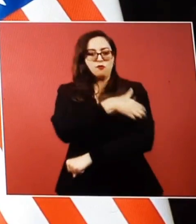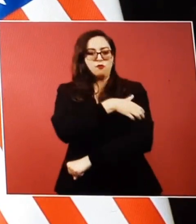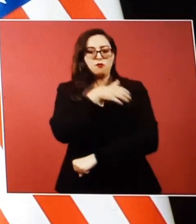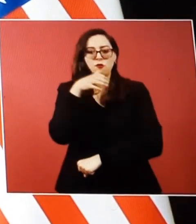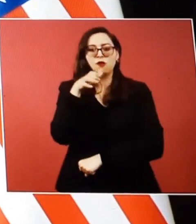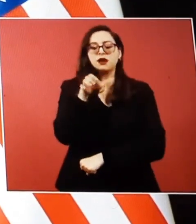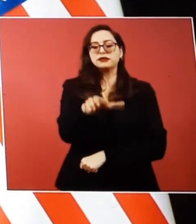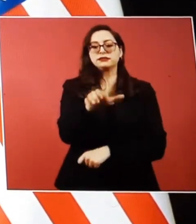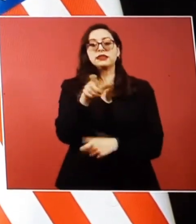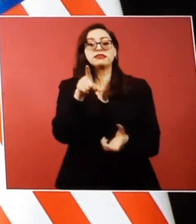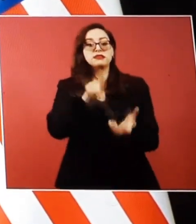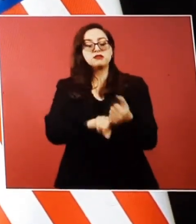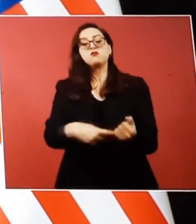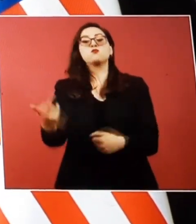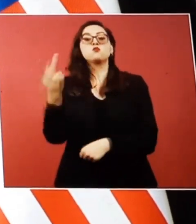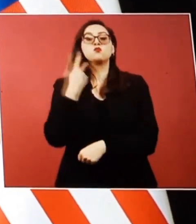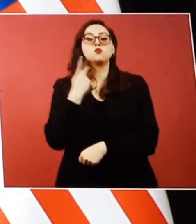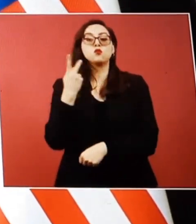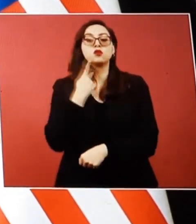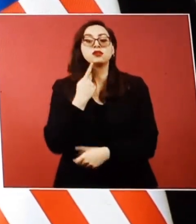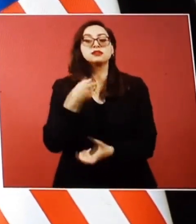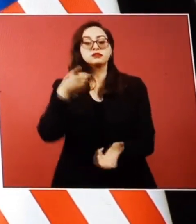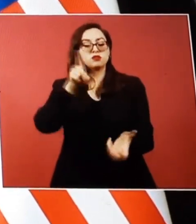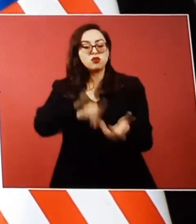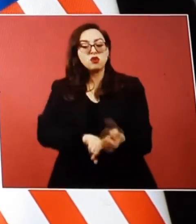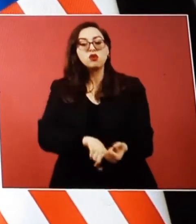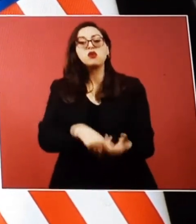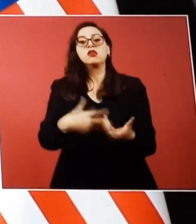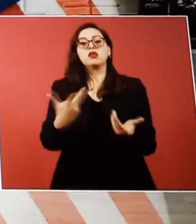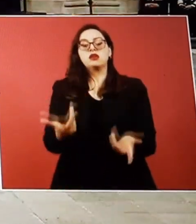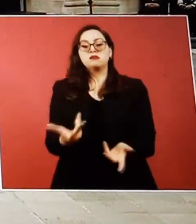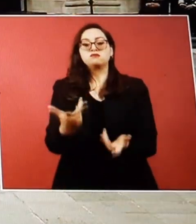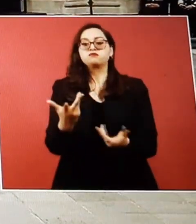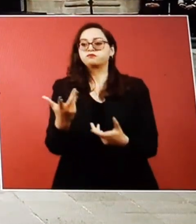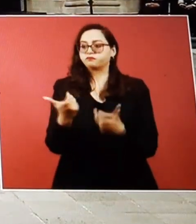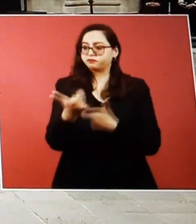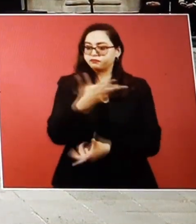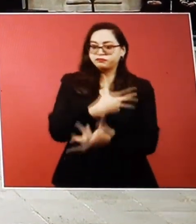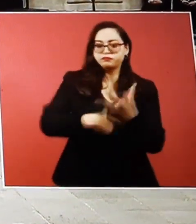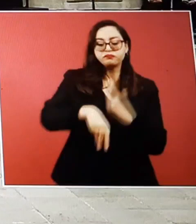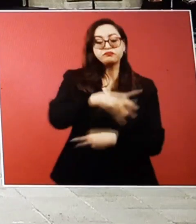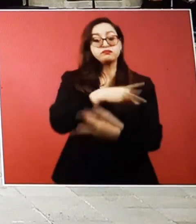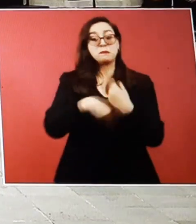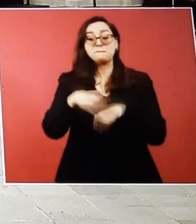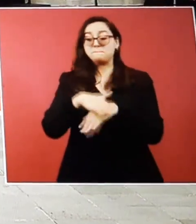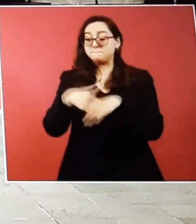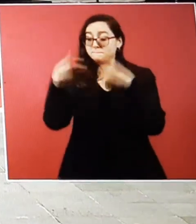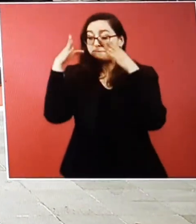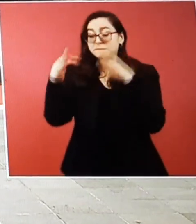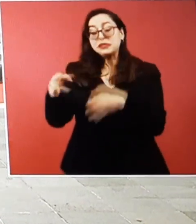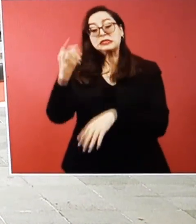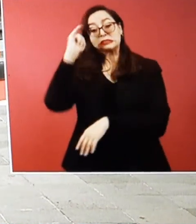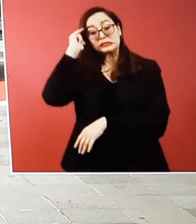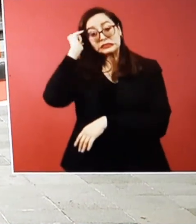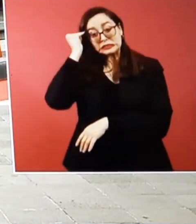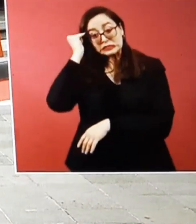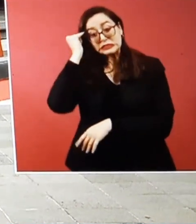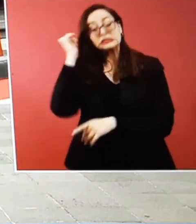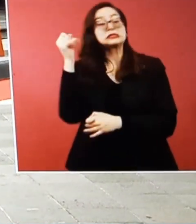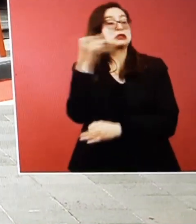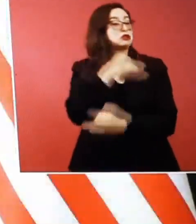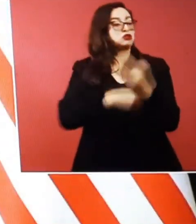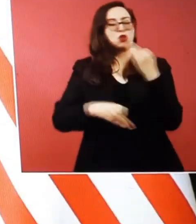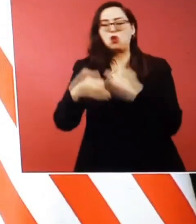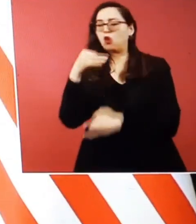girls. Where the benefits of growth are felt by workers and families across the economy. By doing this,